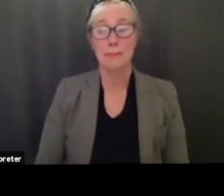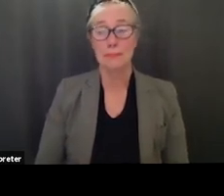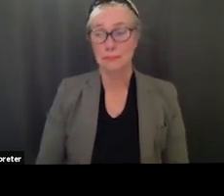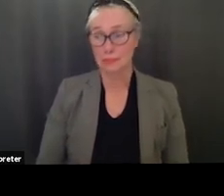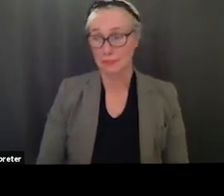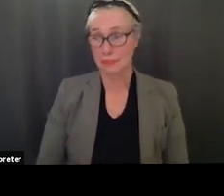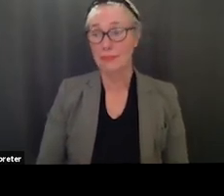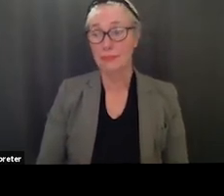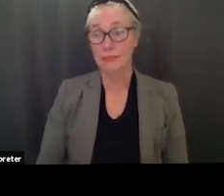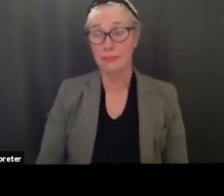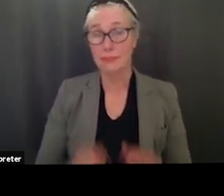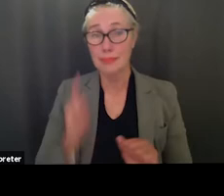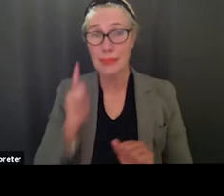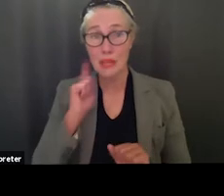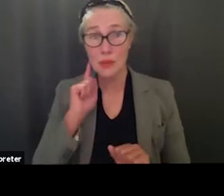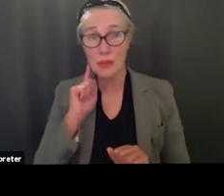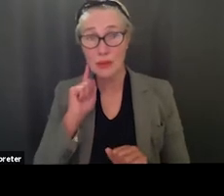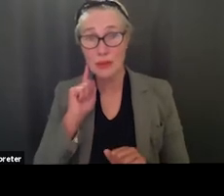blanco can you hear us